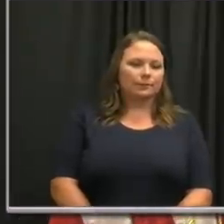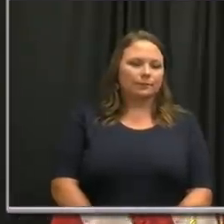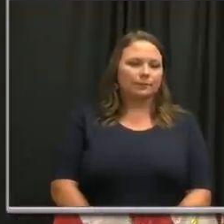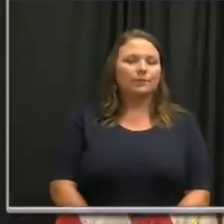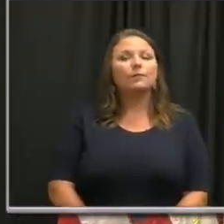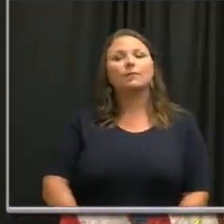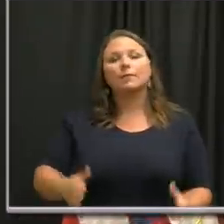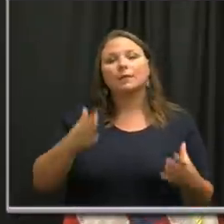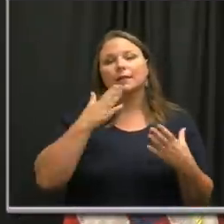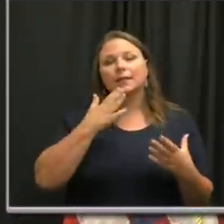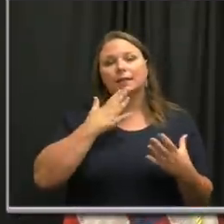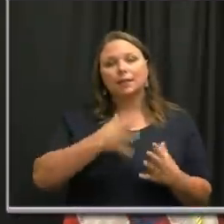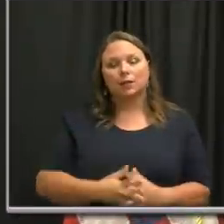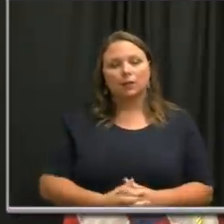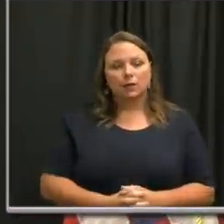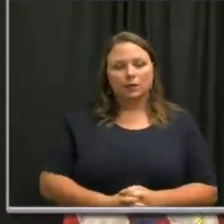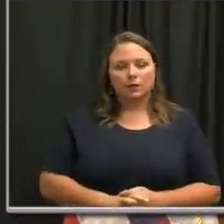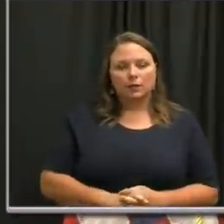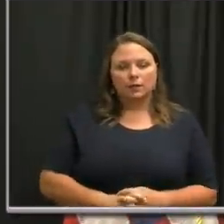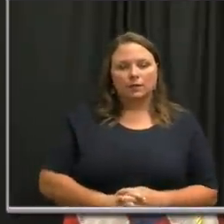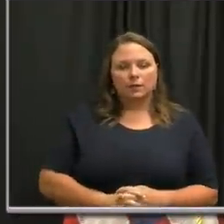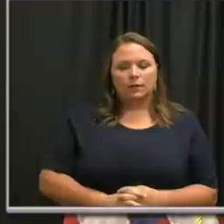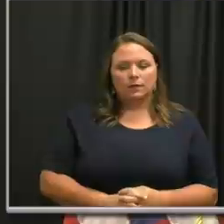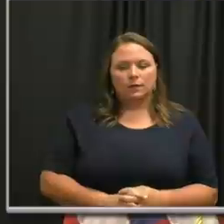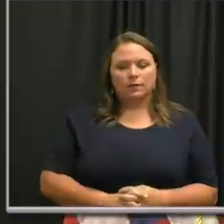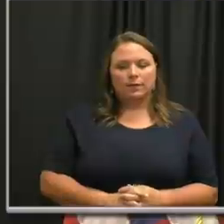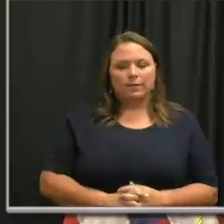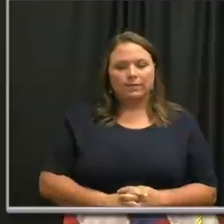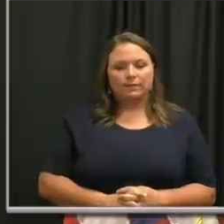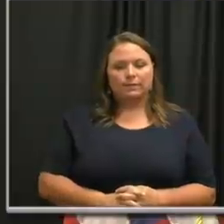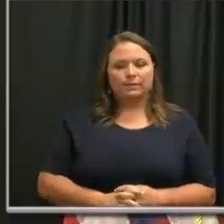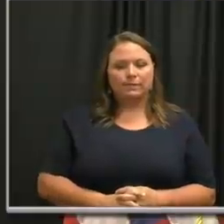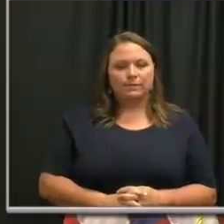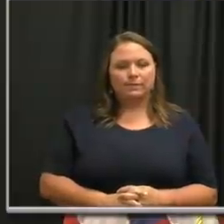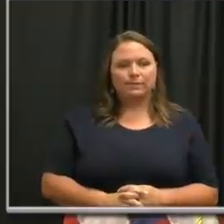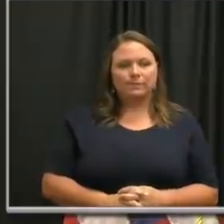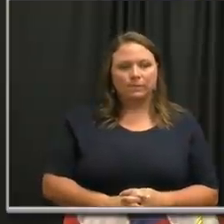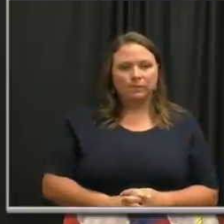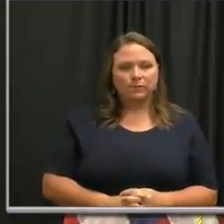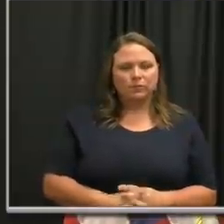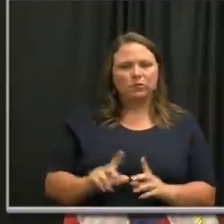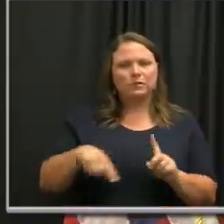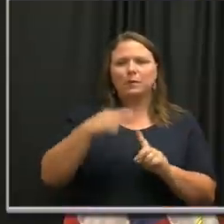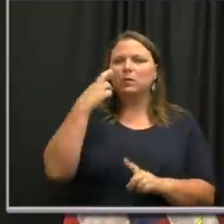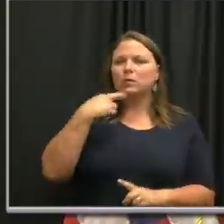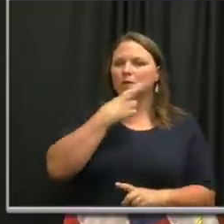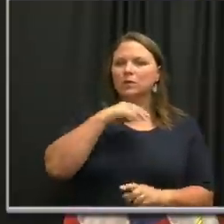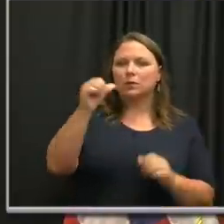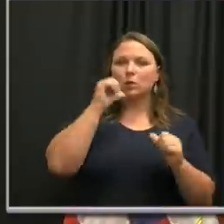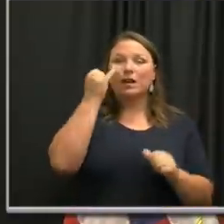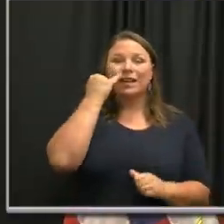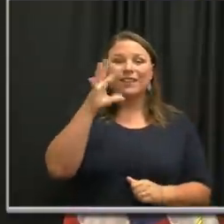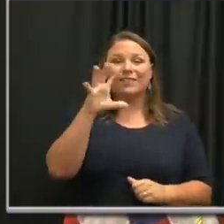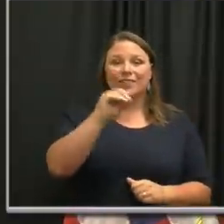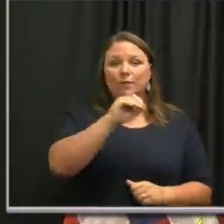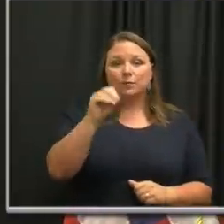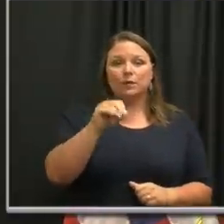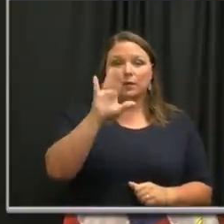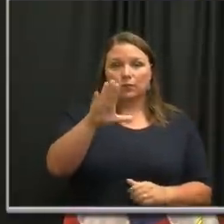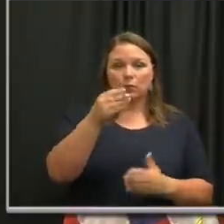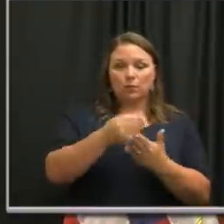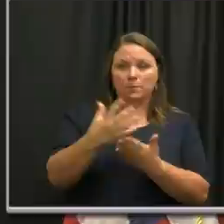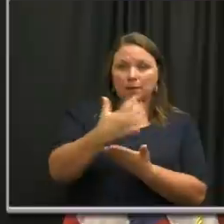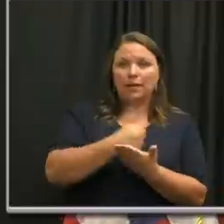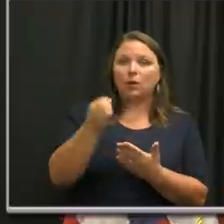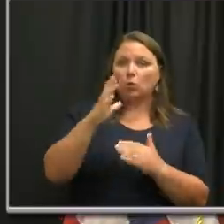Thank you. So regarding the restaurant bar thing, if 50% of your revenue comes